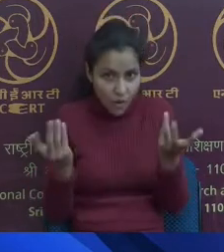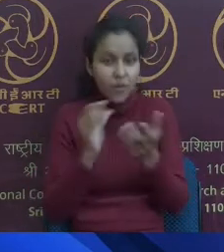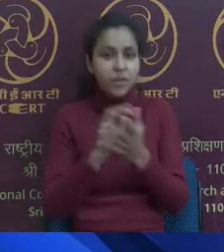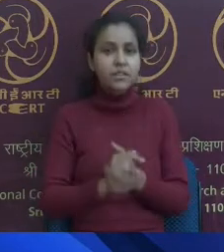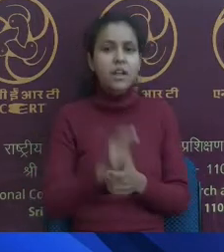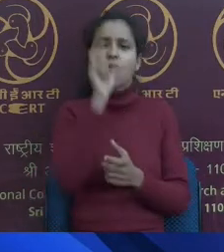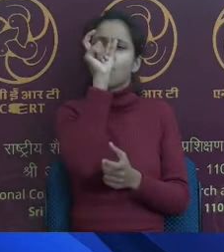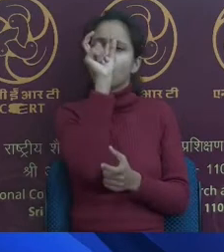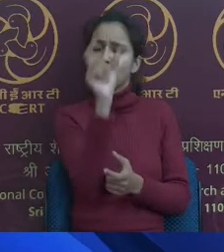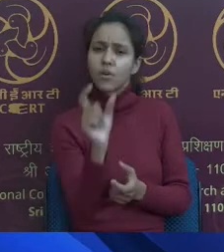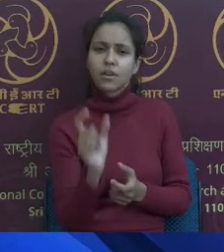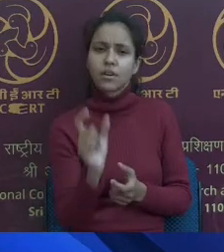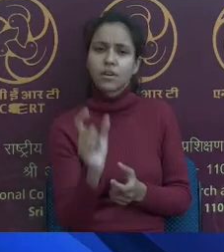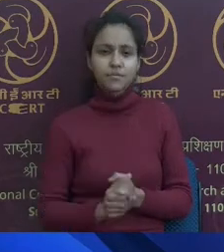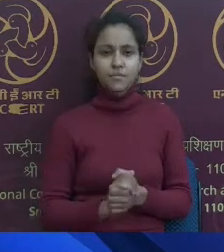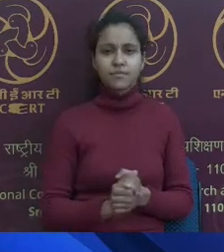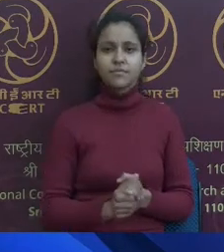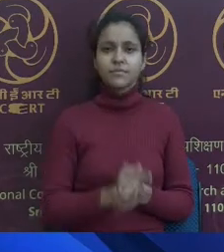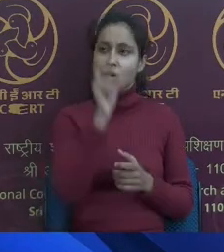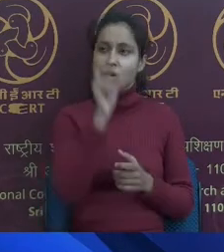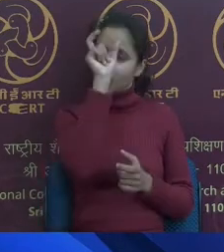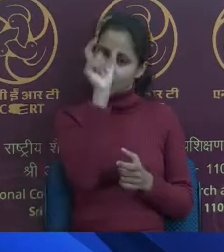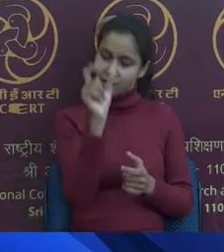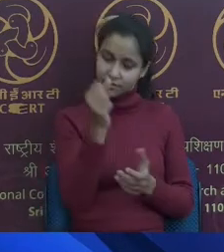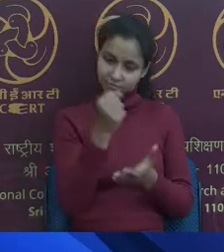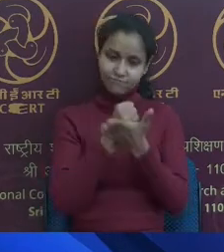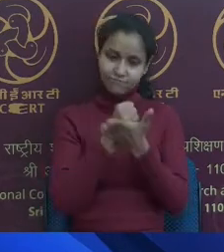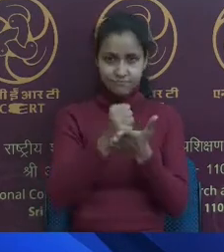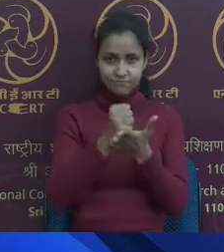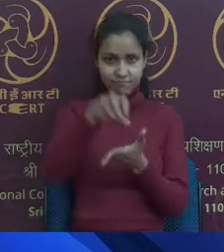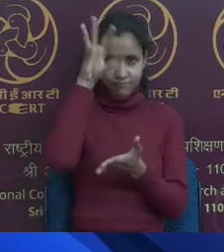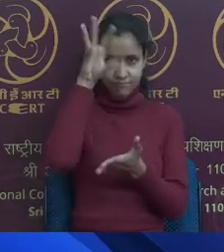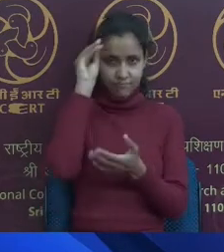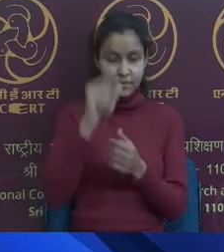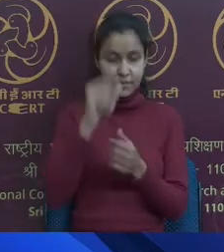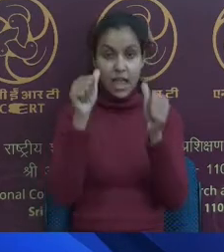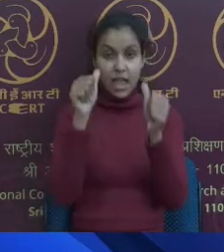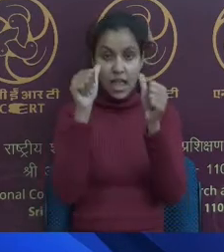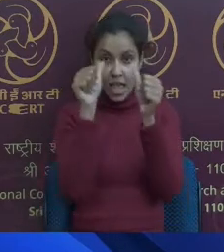The child just told prince instead of people.